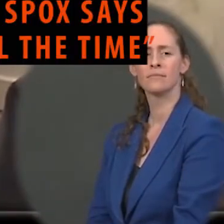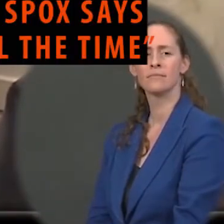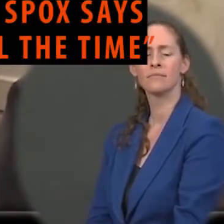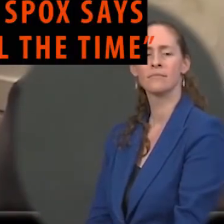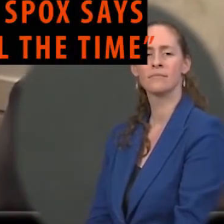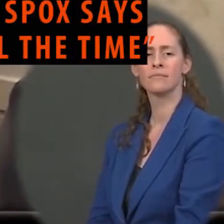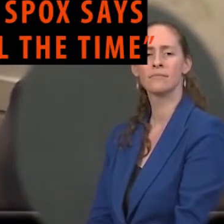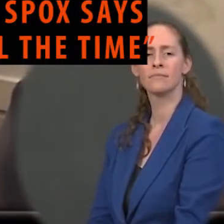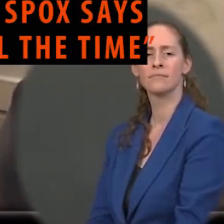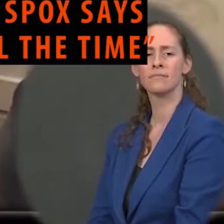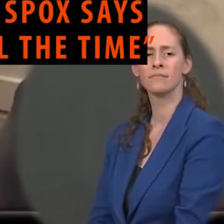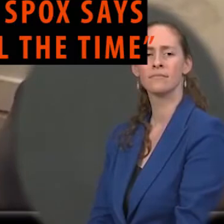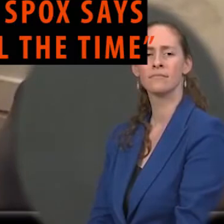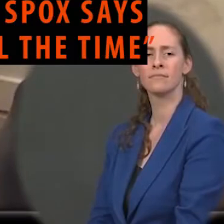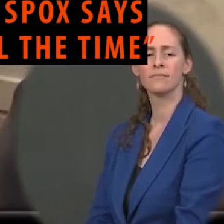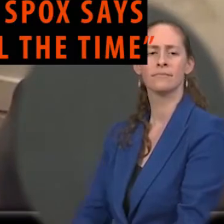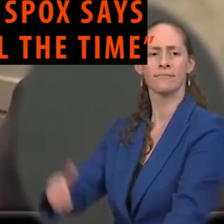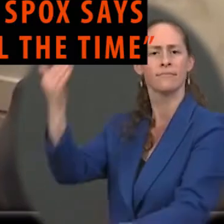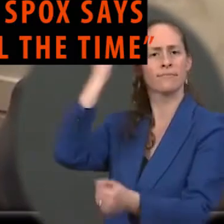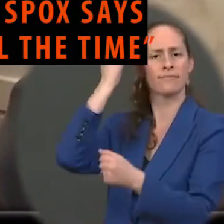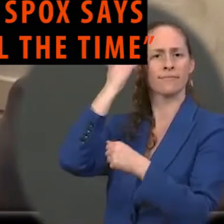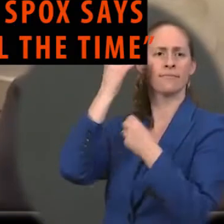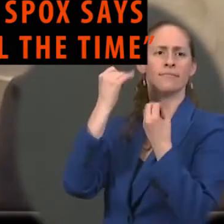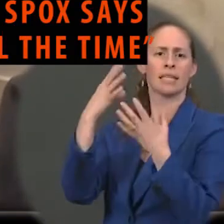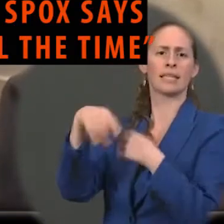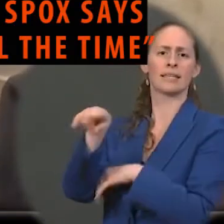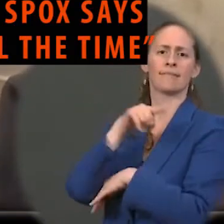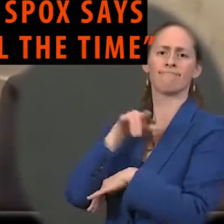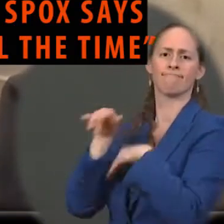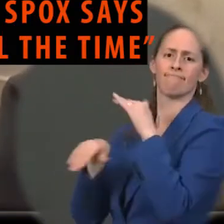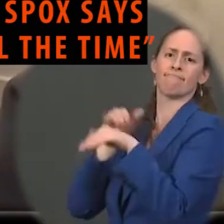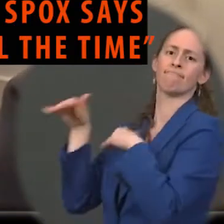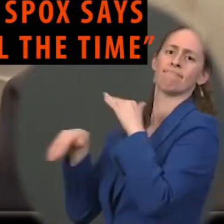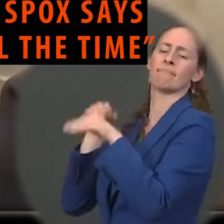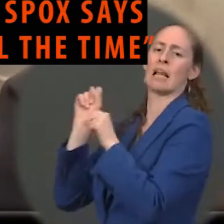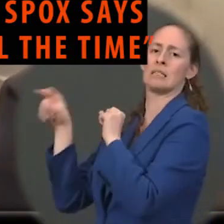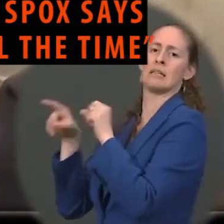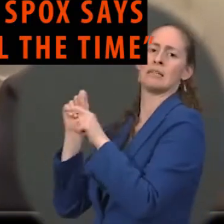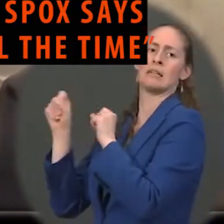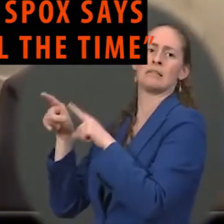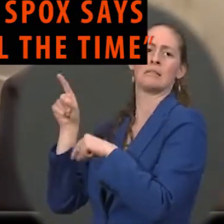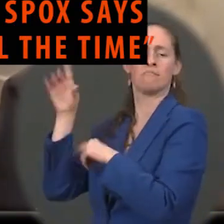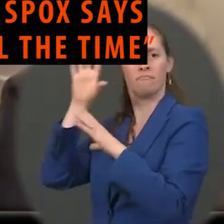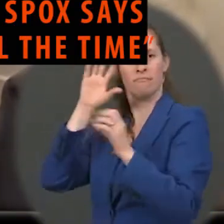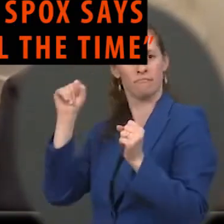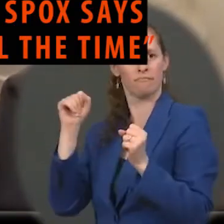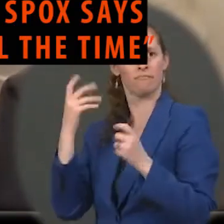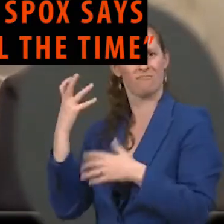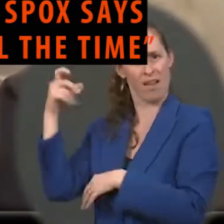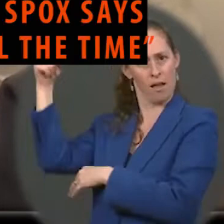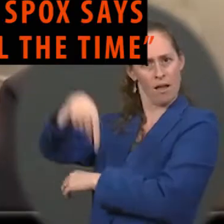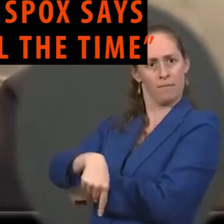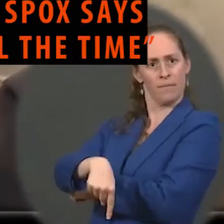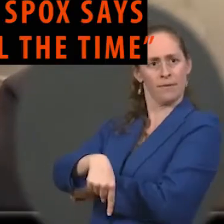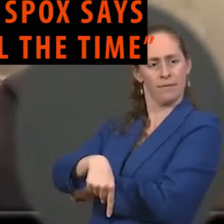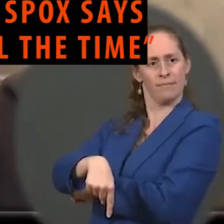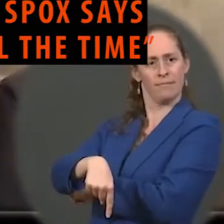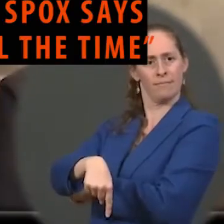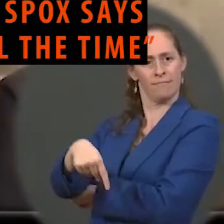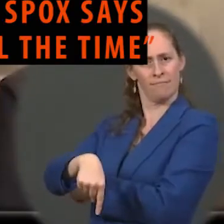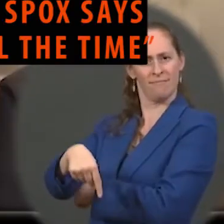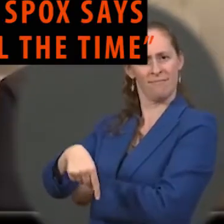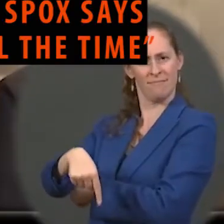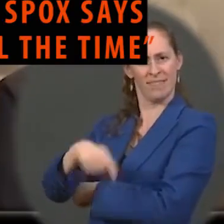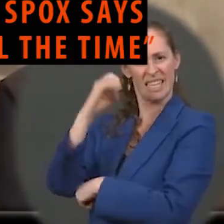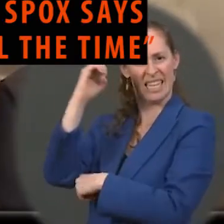request that the President of United States not only do a town hall, but show up either in this room or in the East Room to appear before